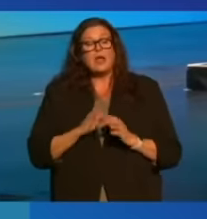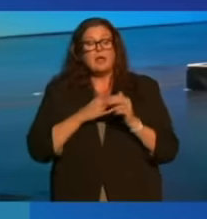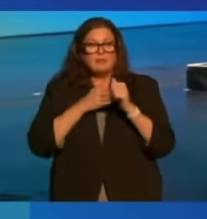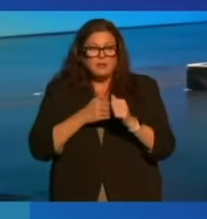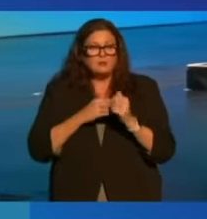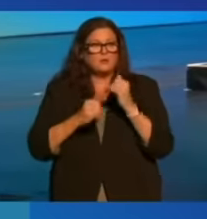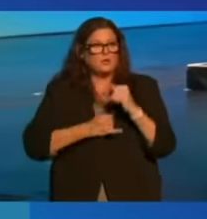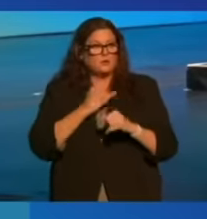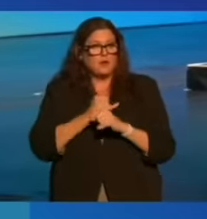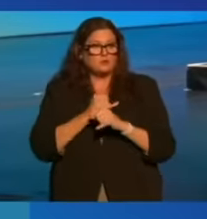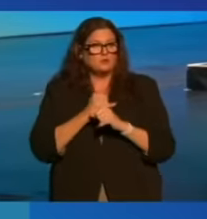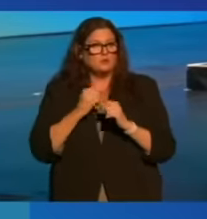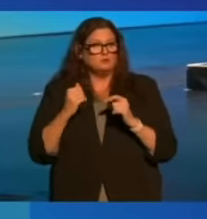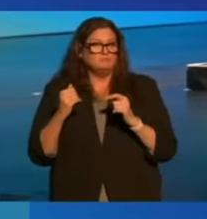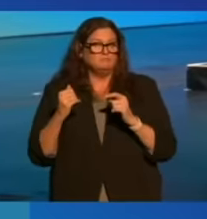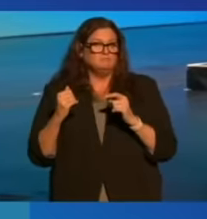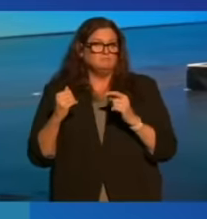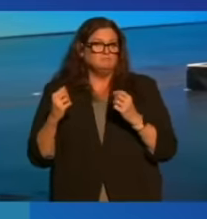led to international conflict.